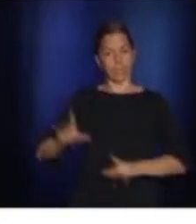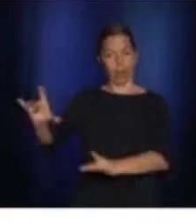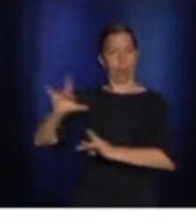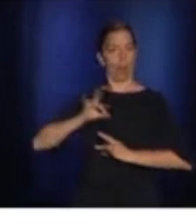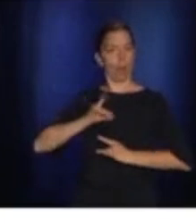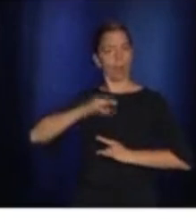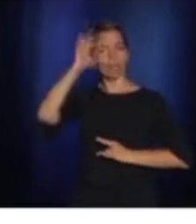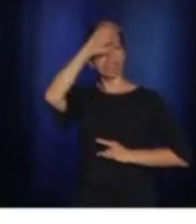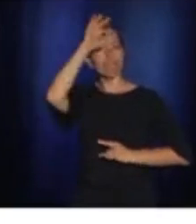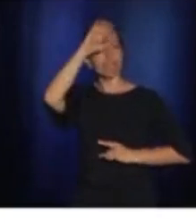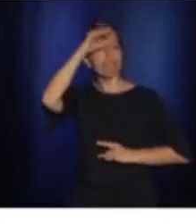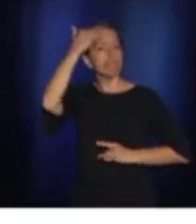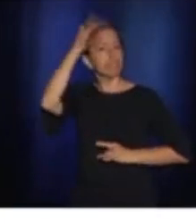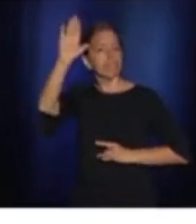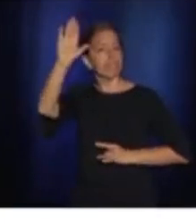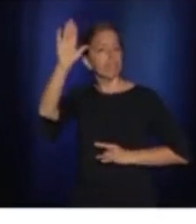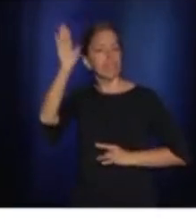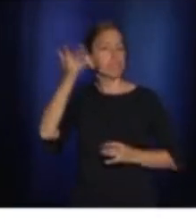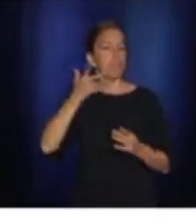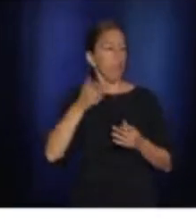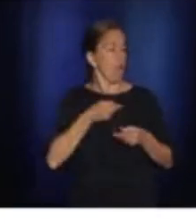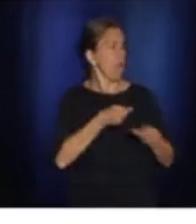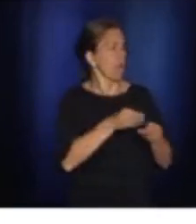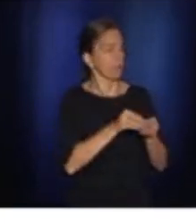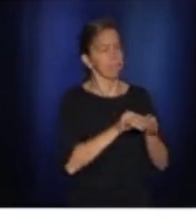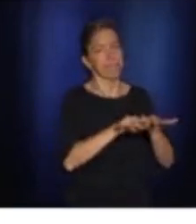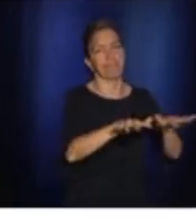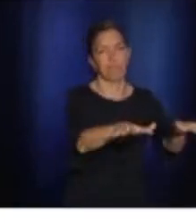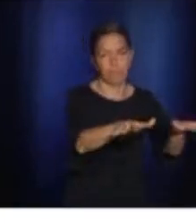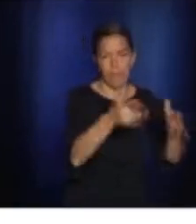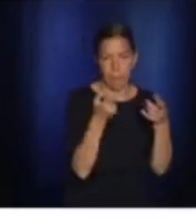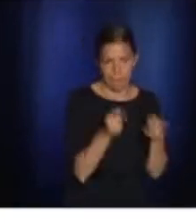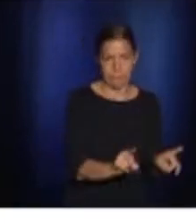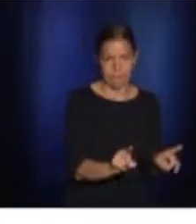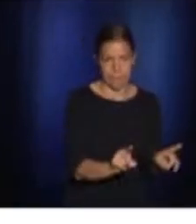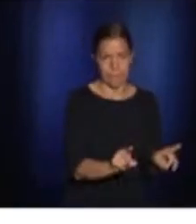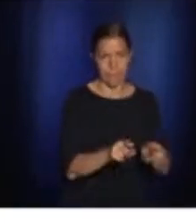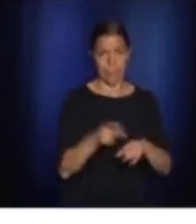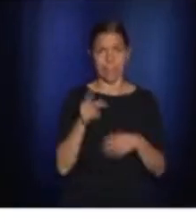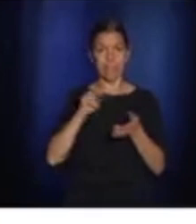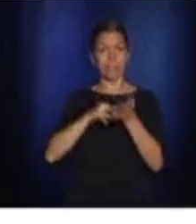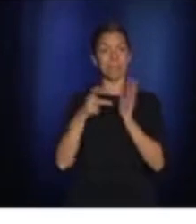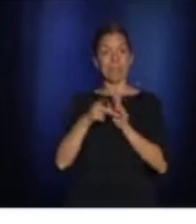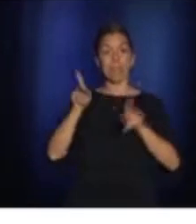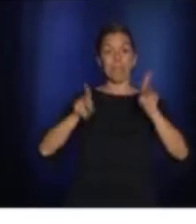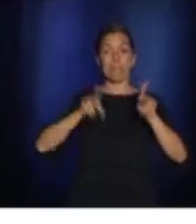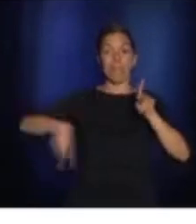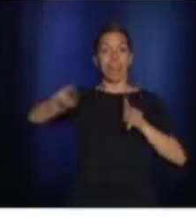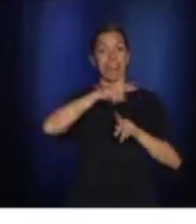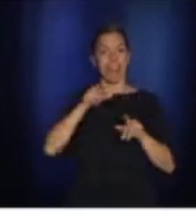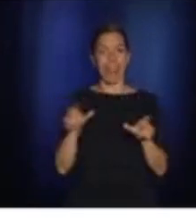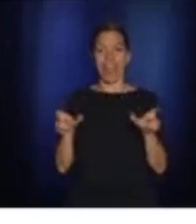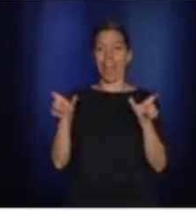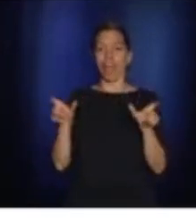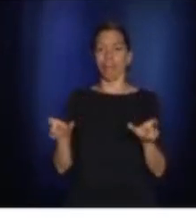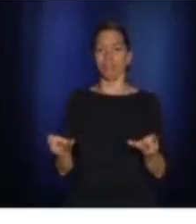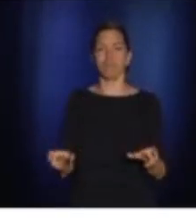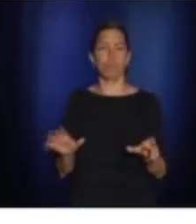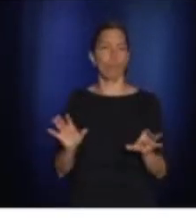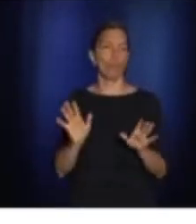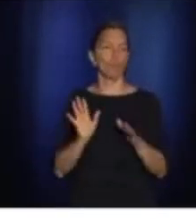Sometimes it's really taking less care of what's happening. People that kind of, as we have said, lift their